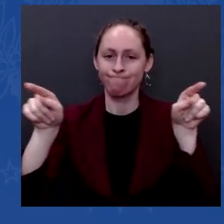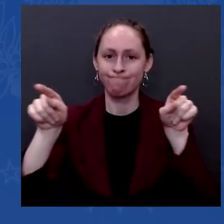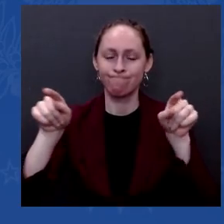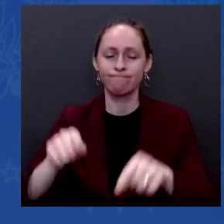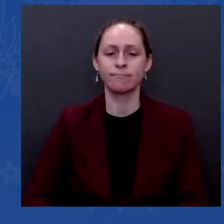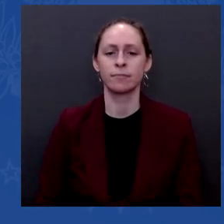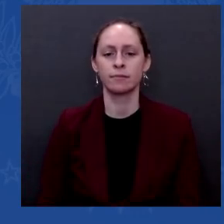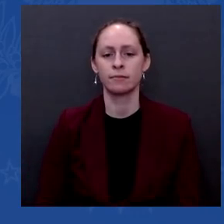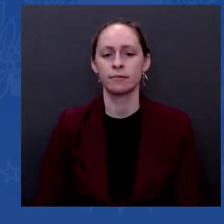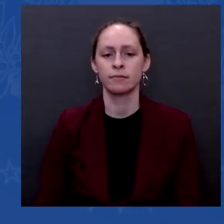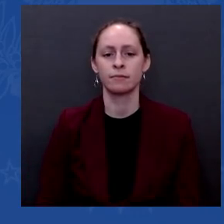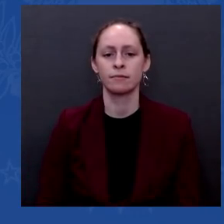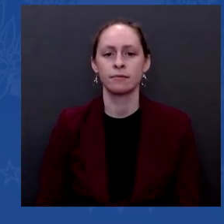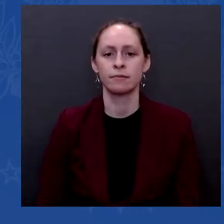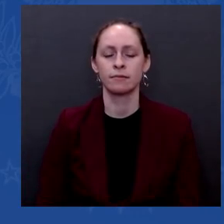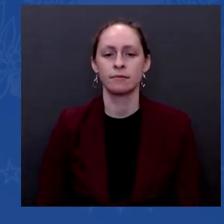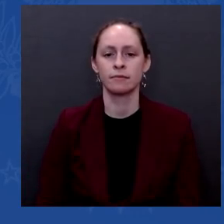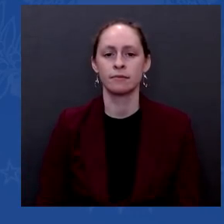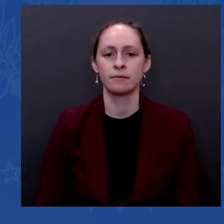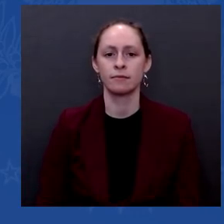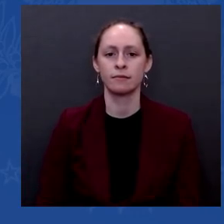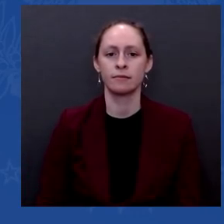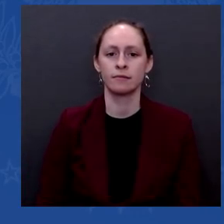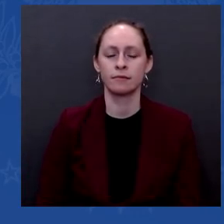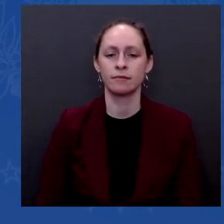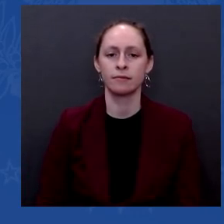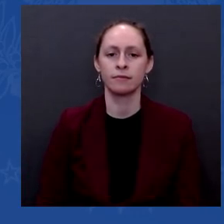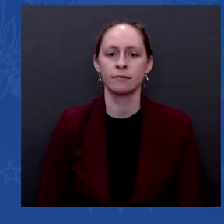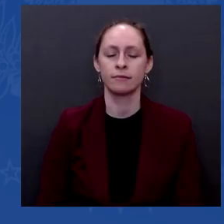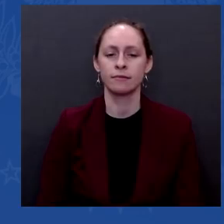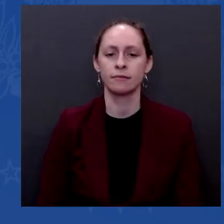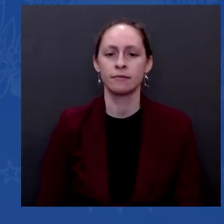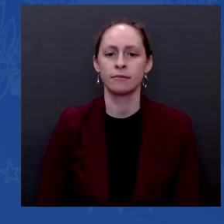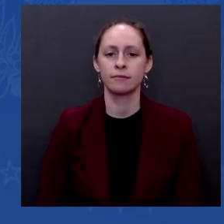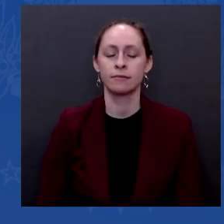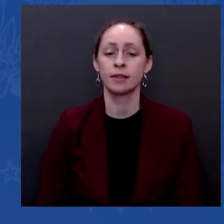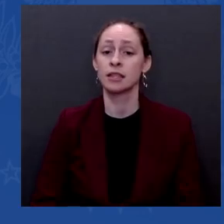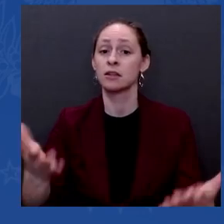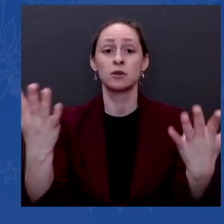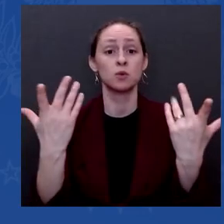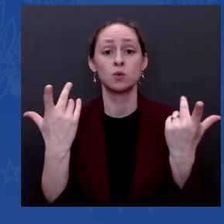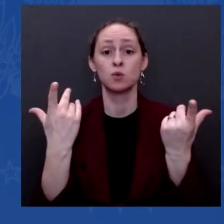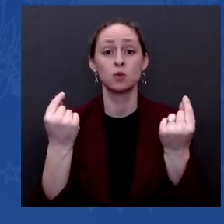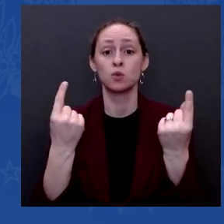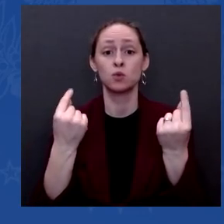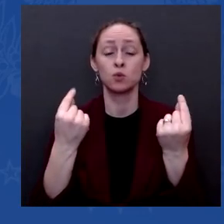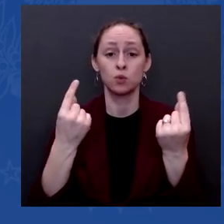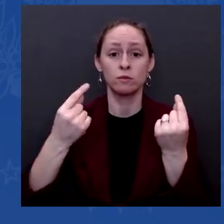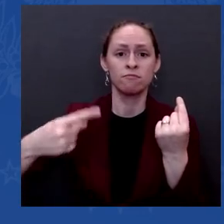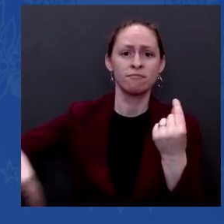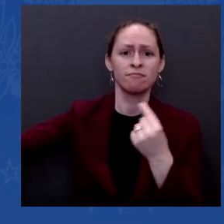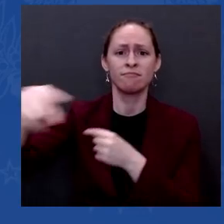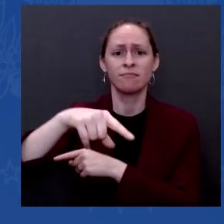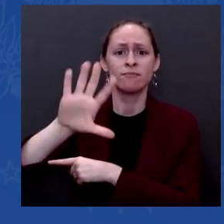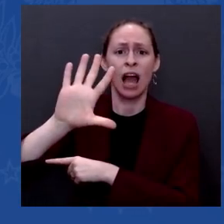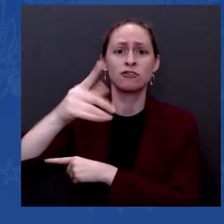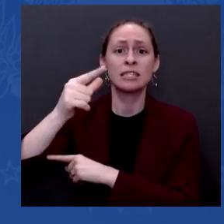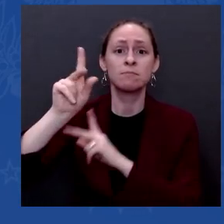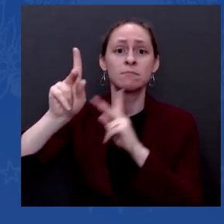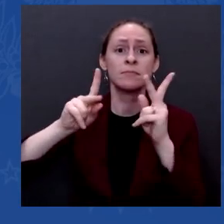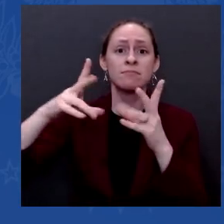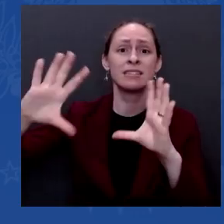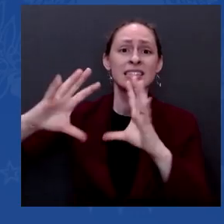5G folks hold up and abide by what was being requested by the airlines until they could more